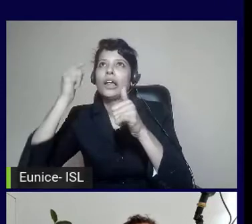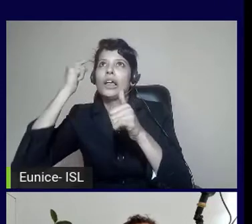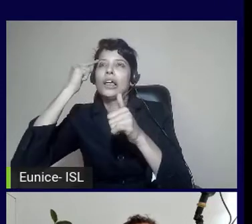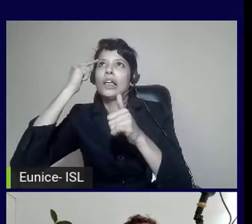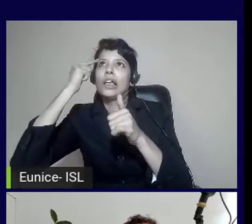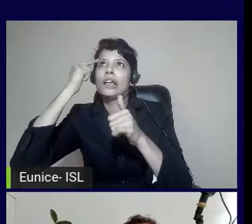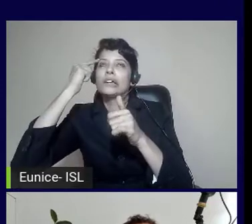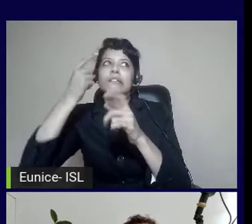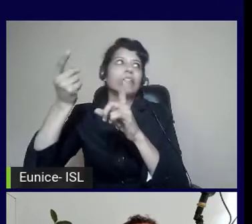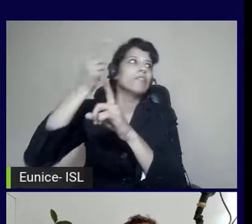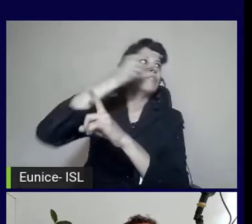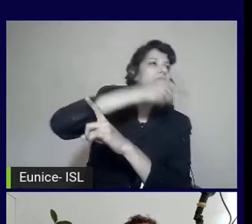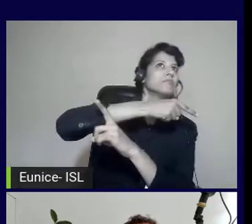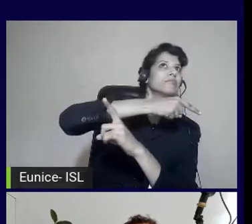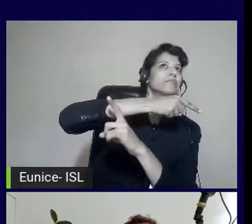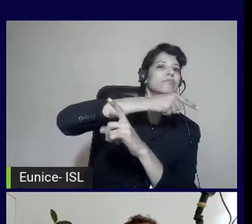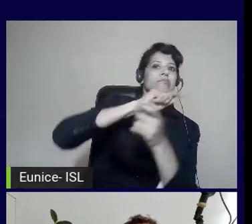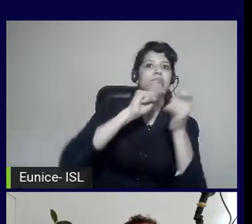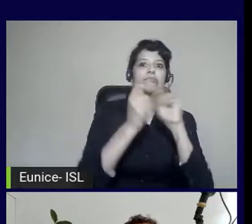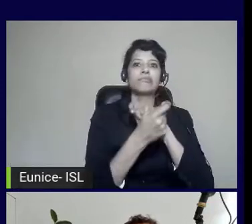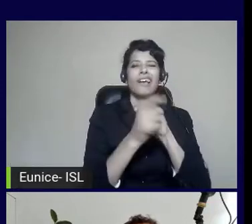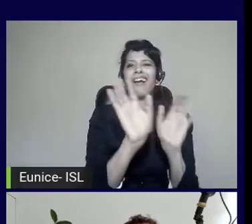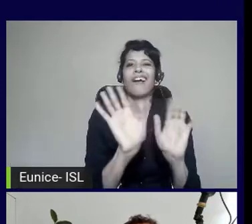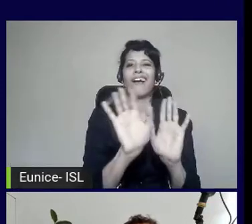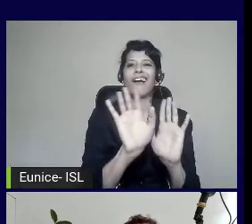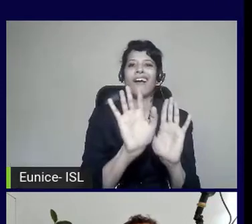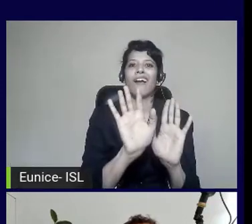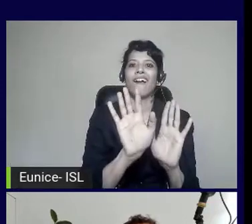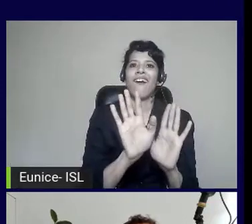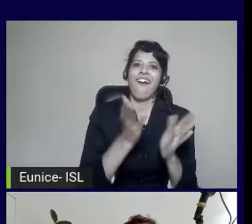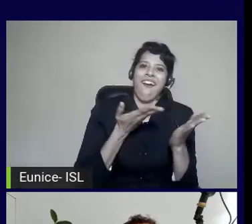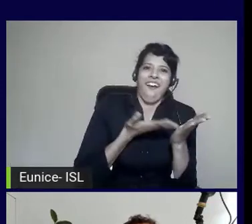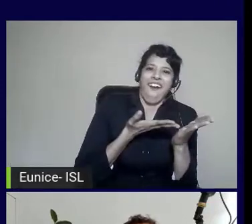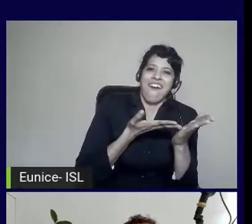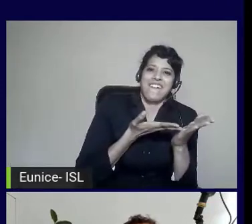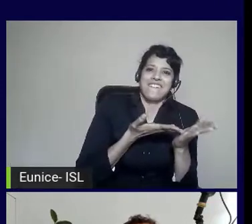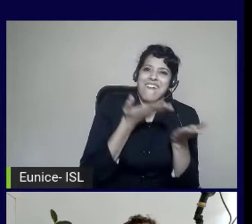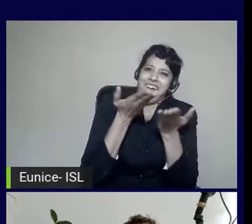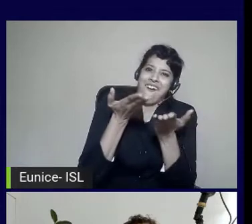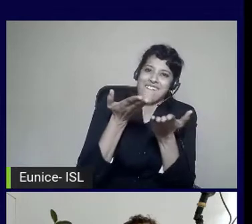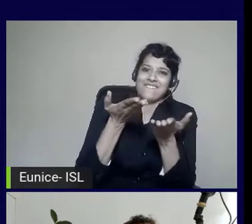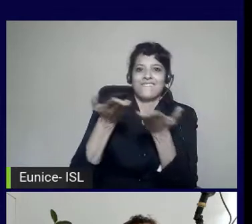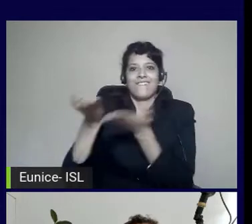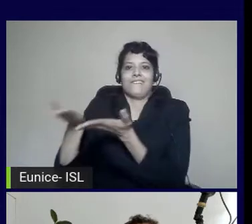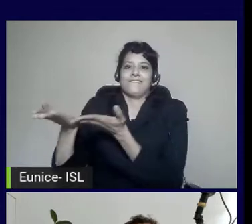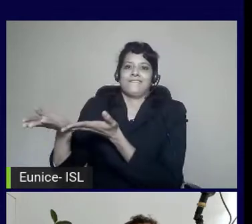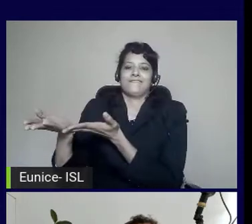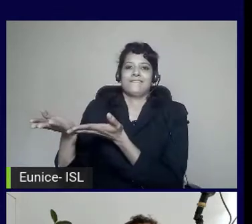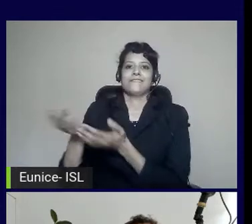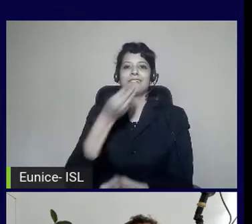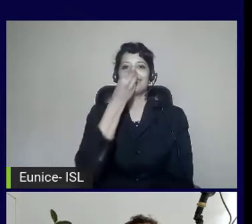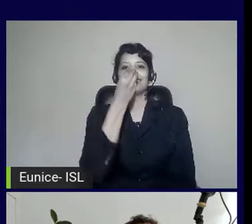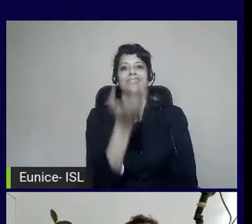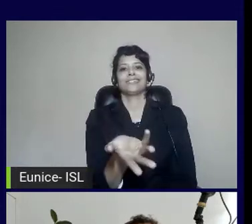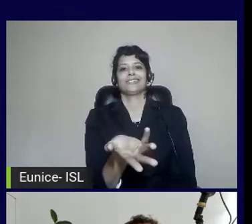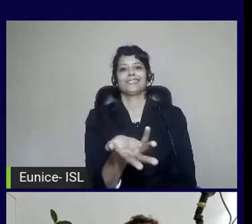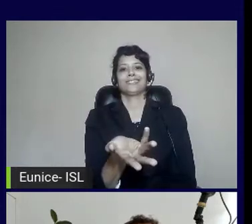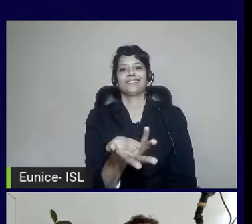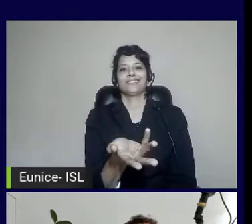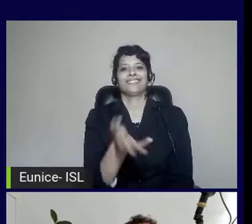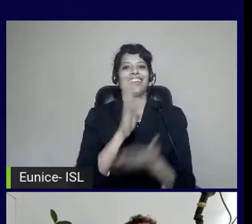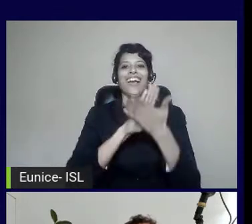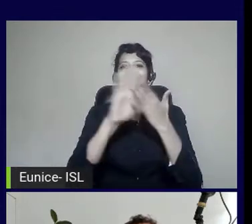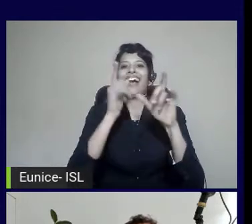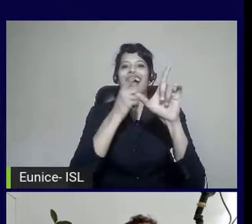process to be that. And then the shipping of product, do you see what's missing there? There is no Hydra because you've